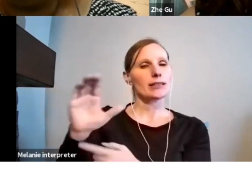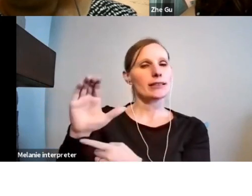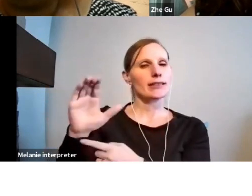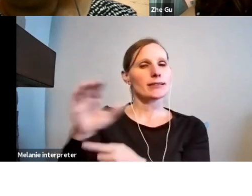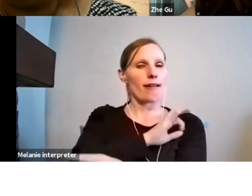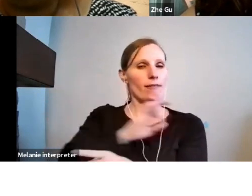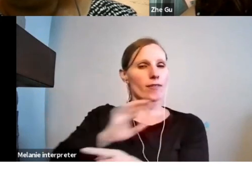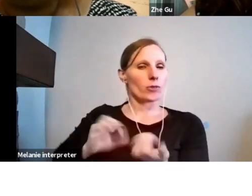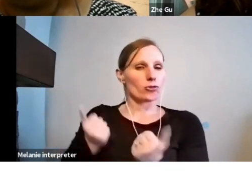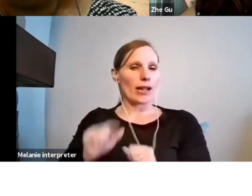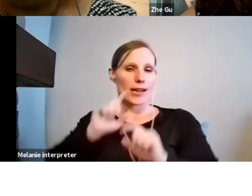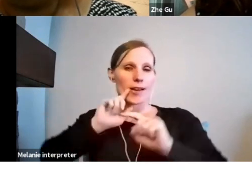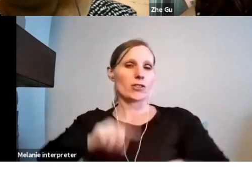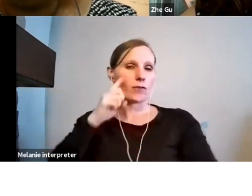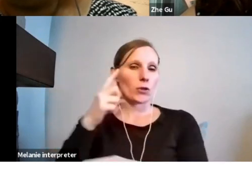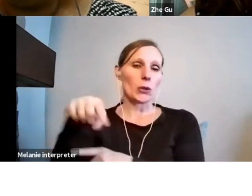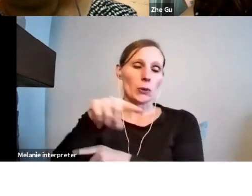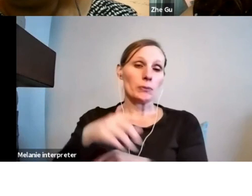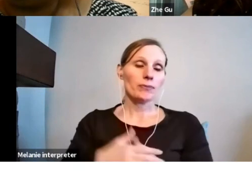questions.